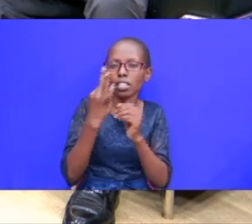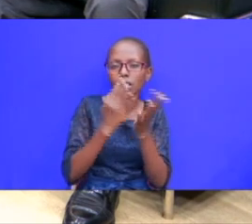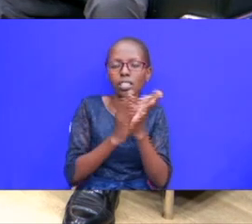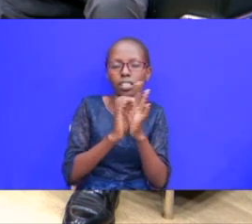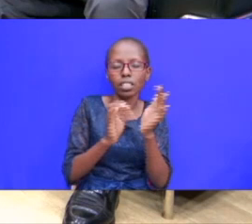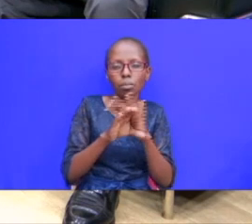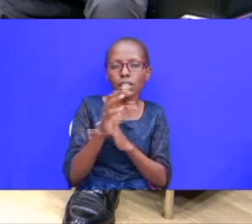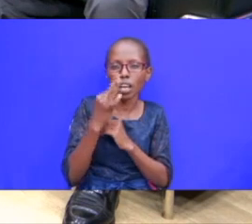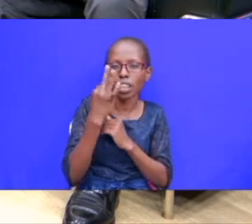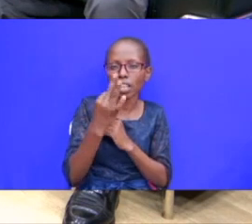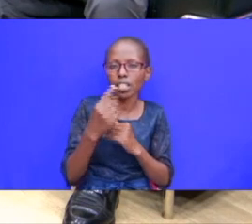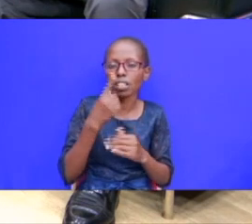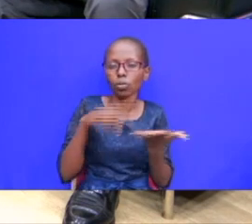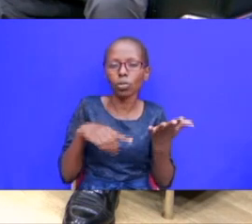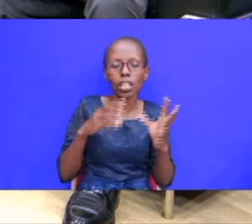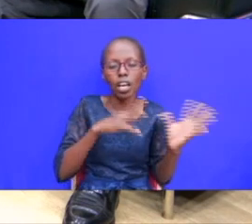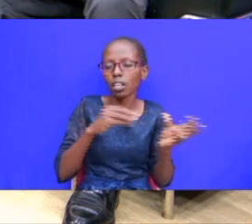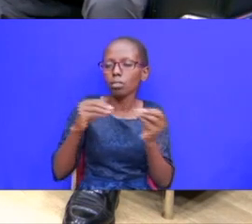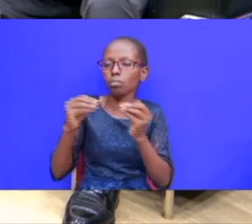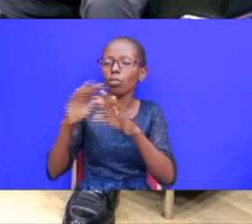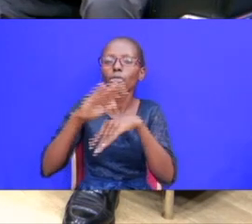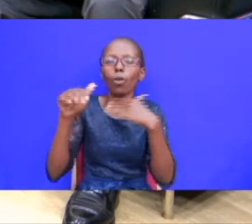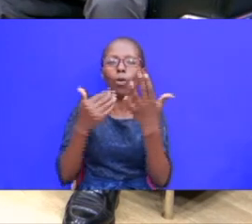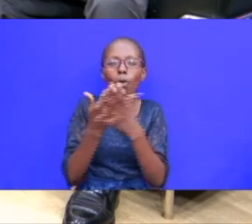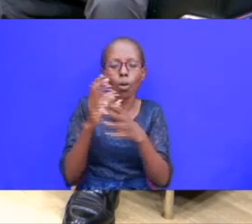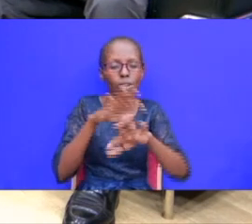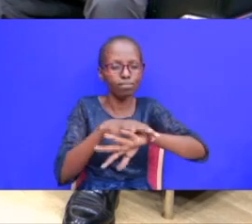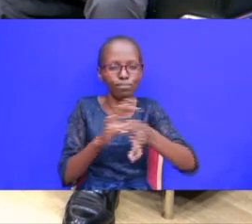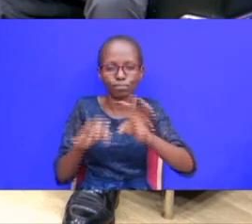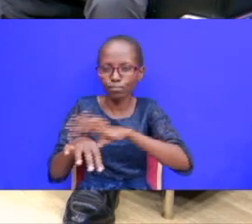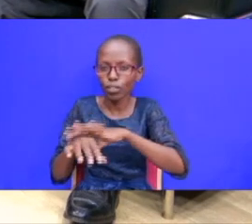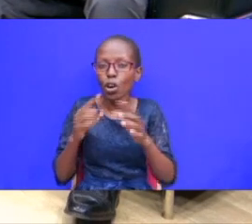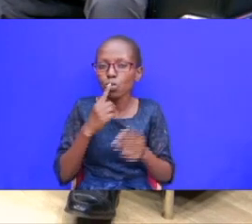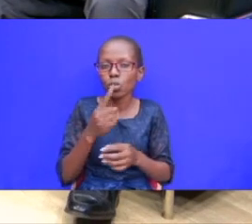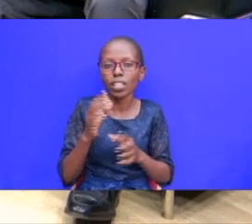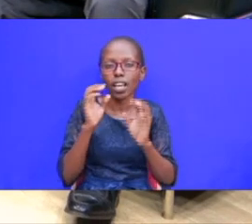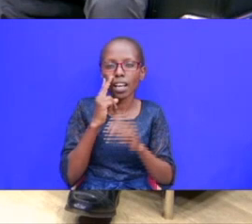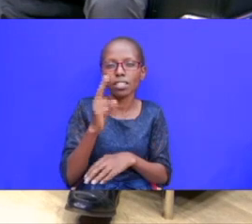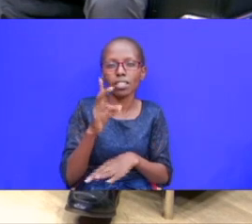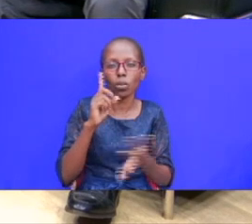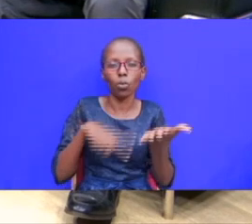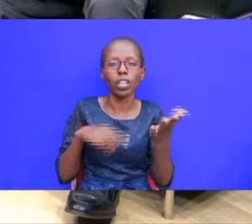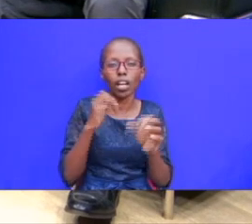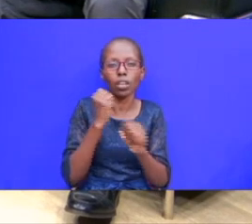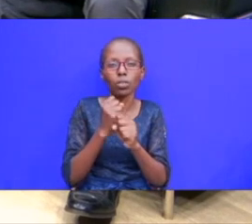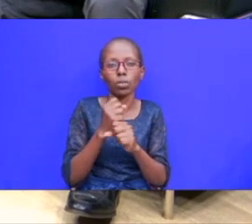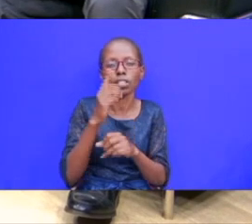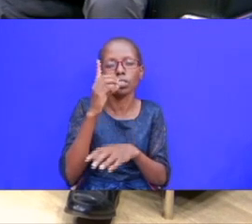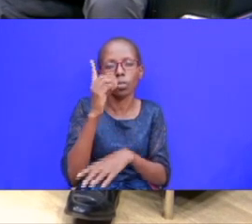all the adornments in your hands because they are idols so that i can see what i can do with you even for one day